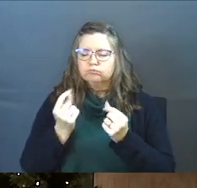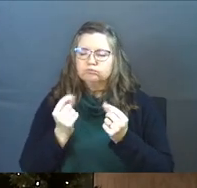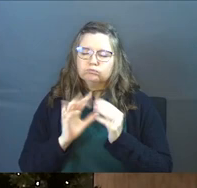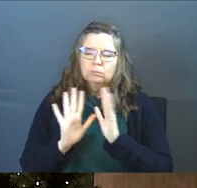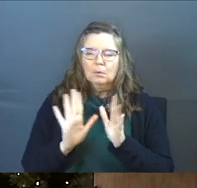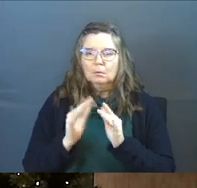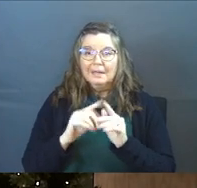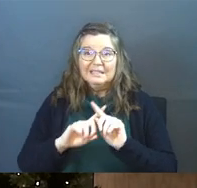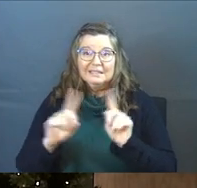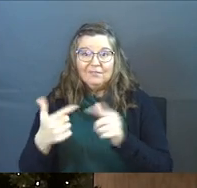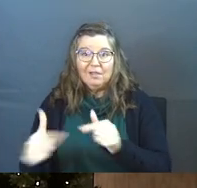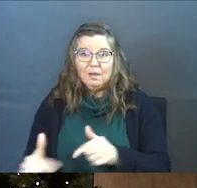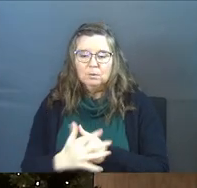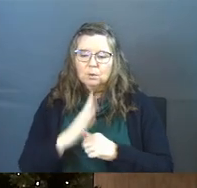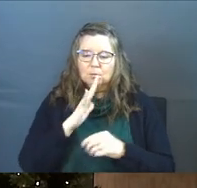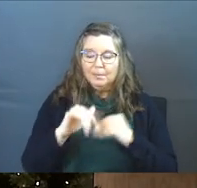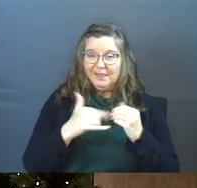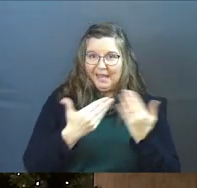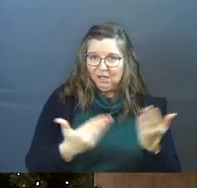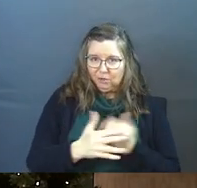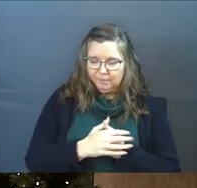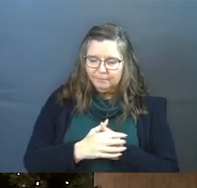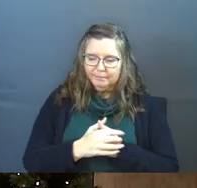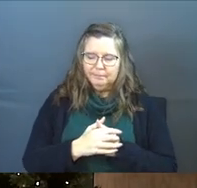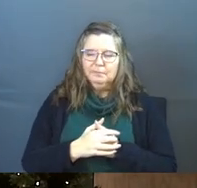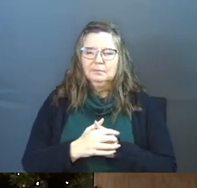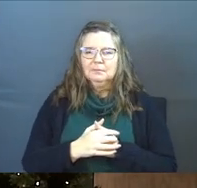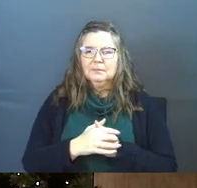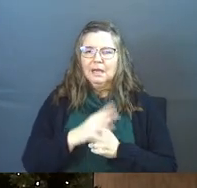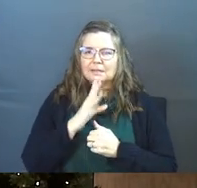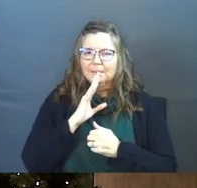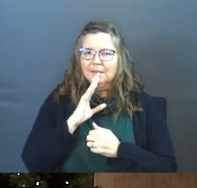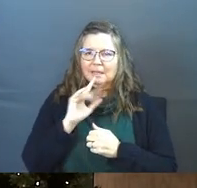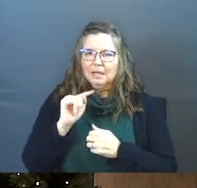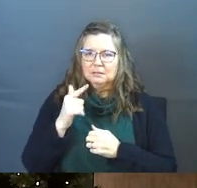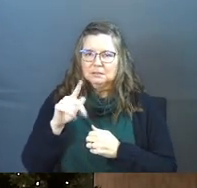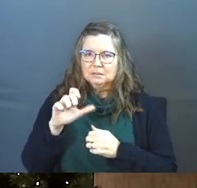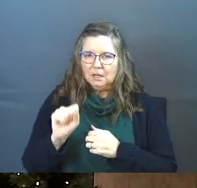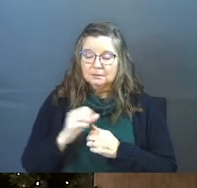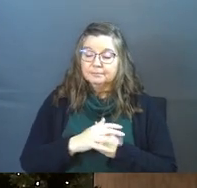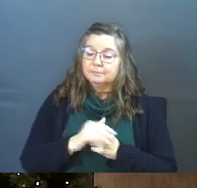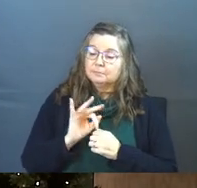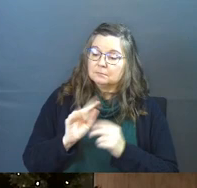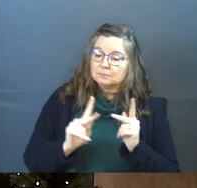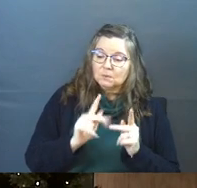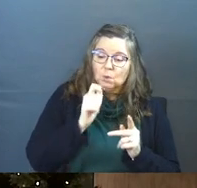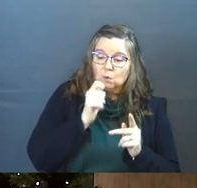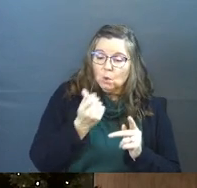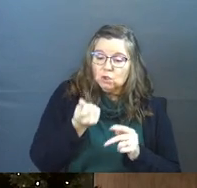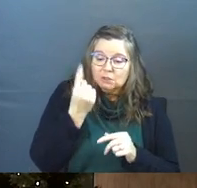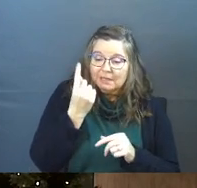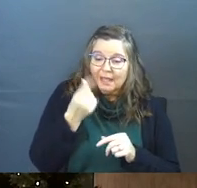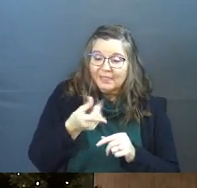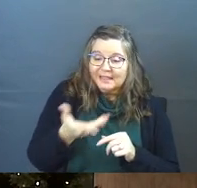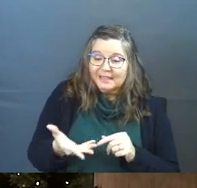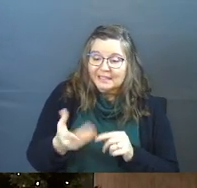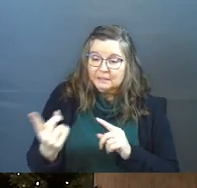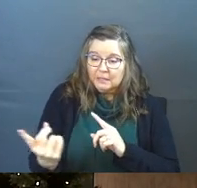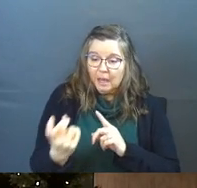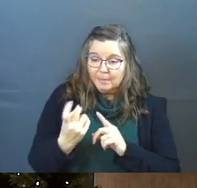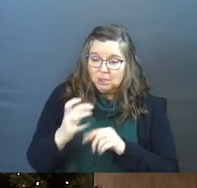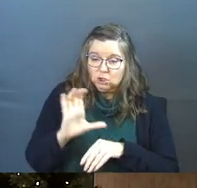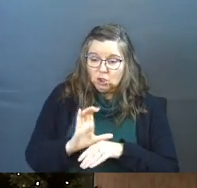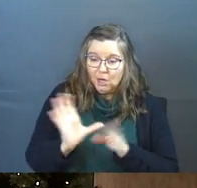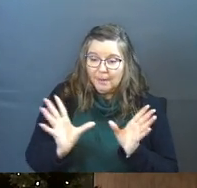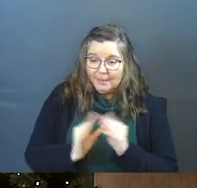on Sunday mornings. He's going to refer to that here. He says, even so, if unbelievers or people who don't understand these things come